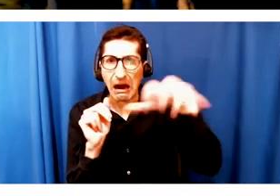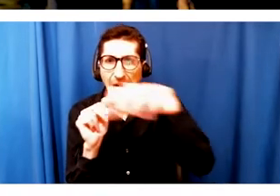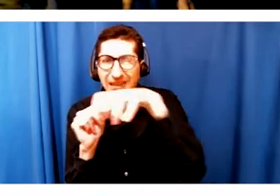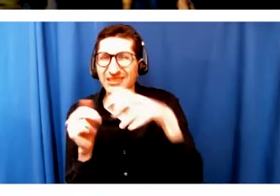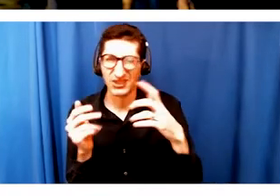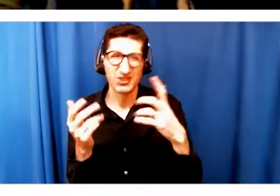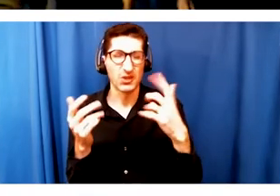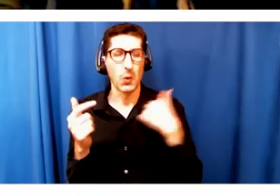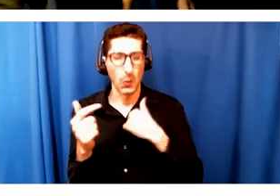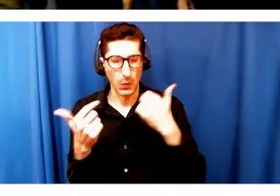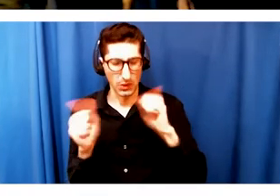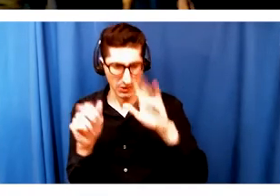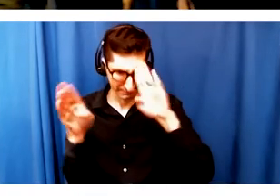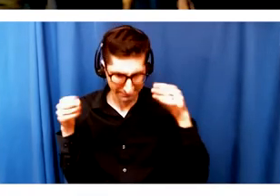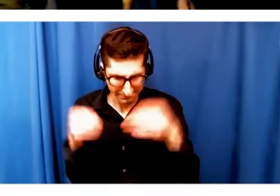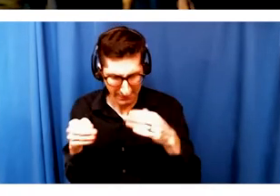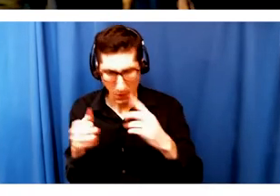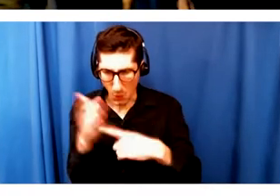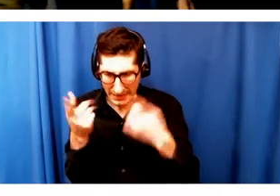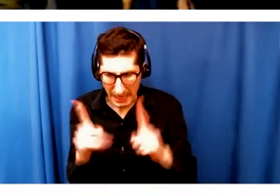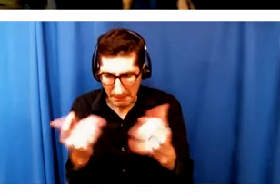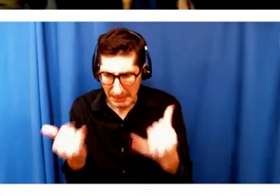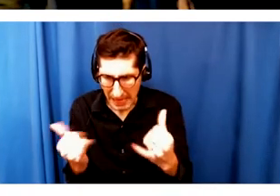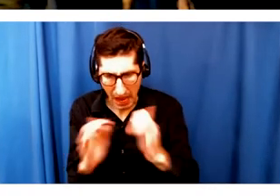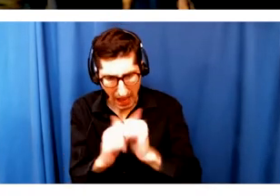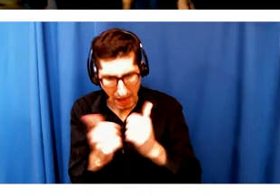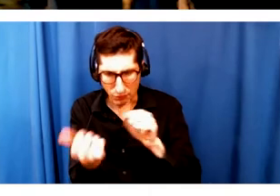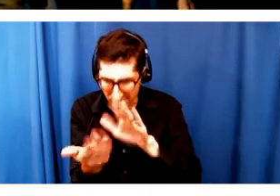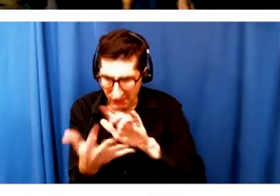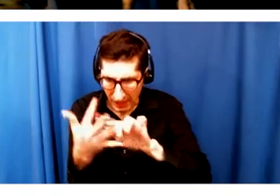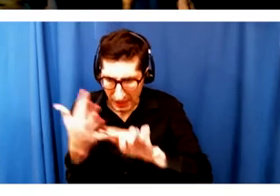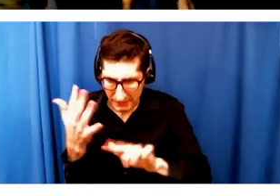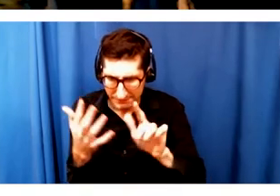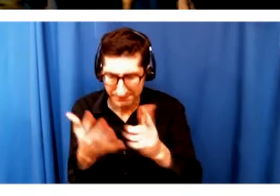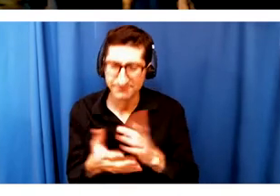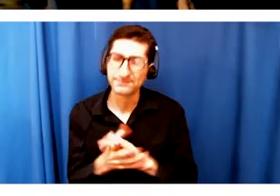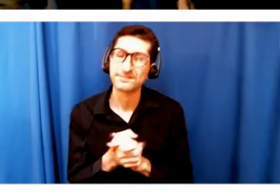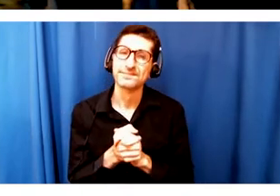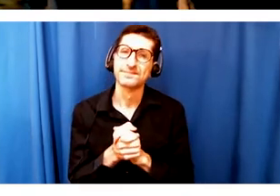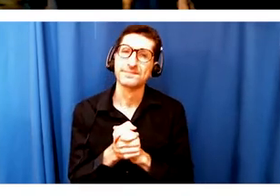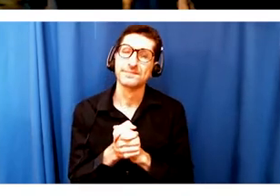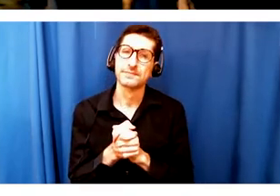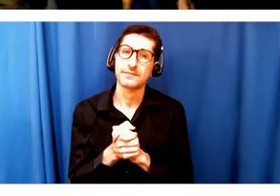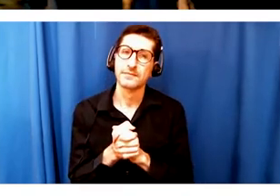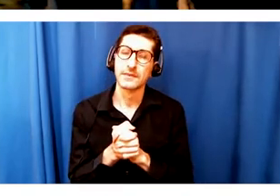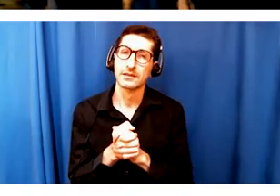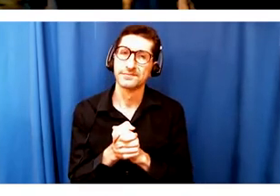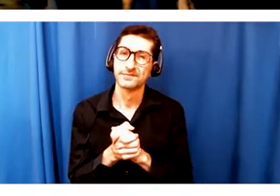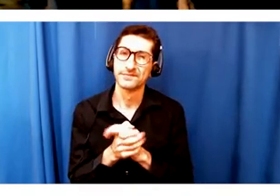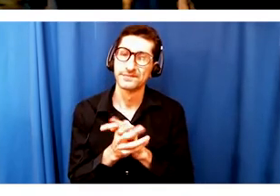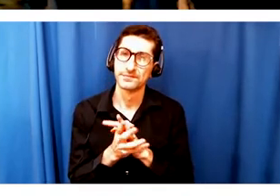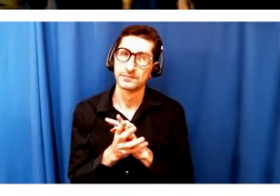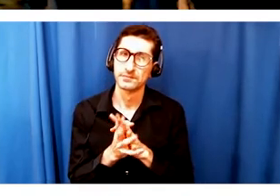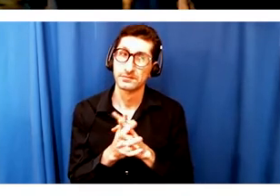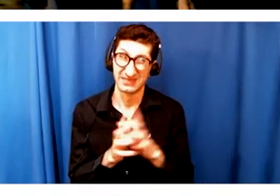on a lot of the things going on right now. And one of the things I think that we have spent a lot of time on in the past few